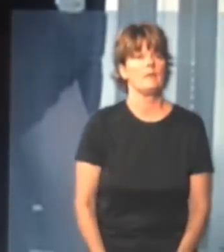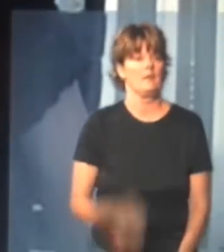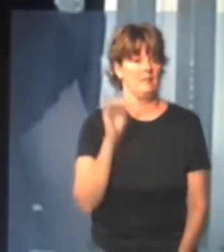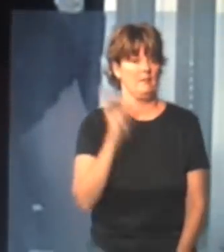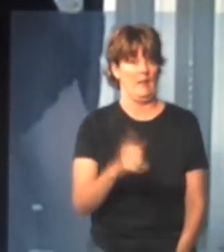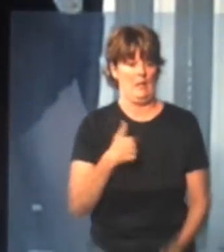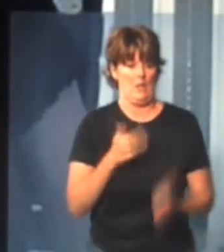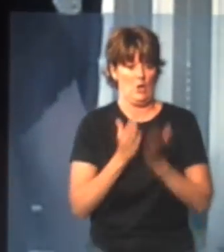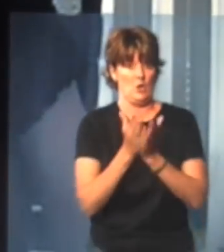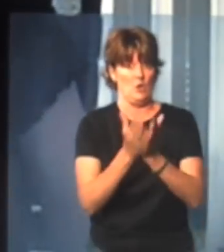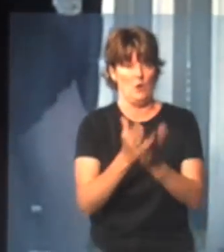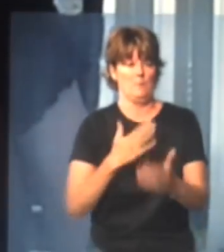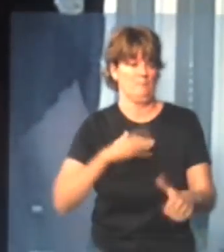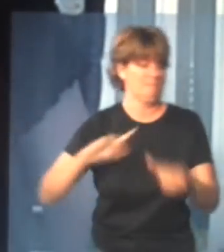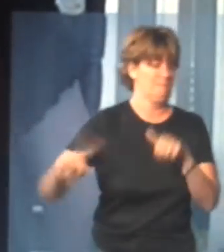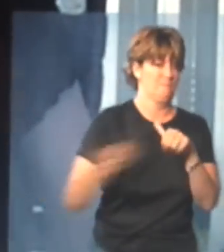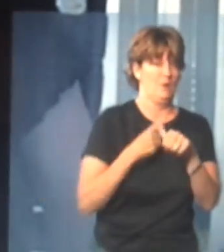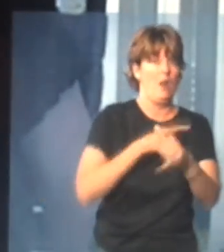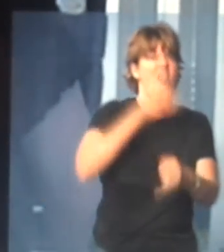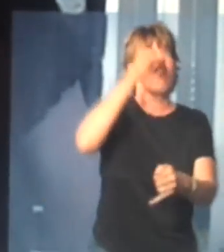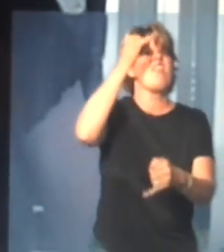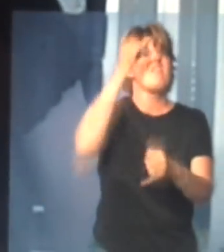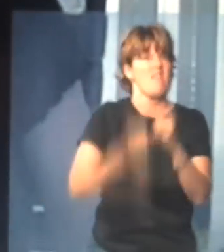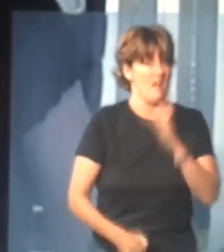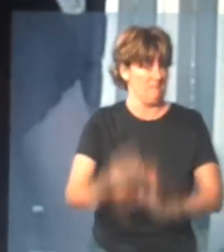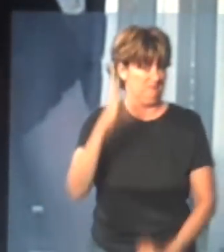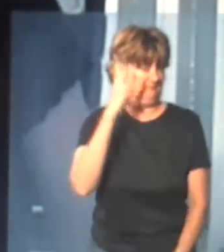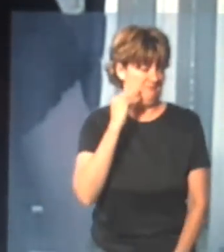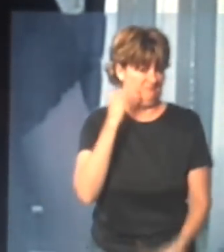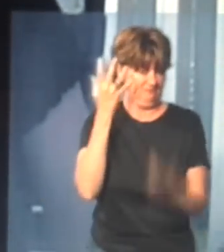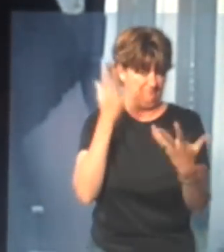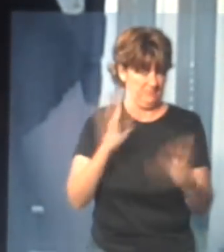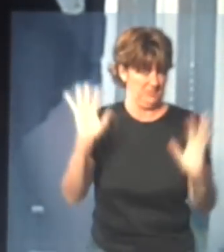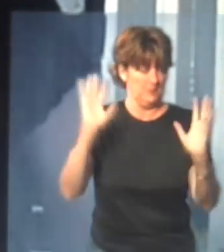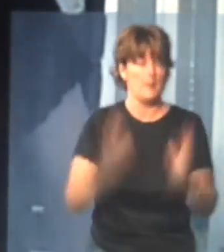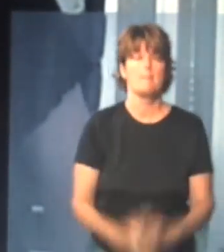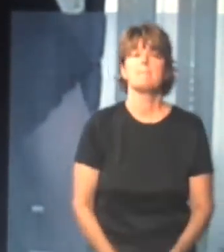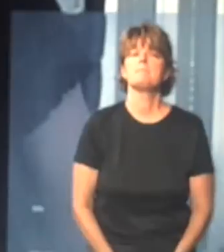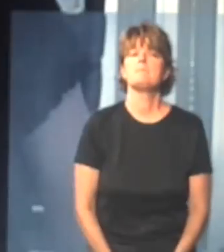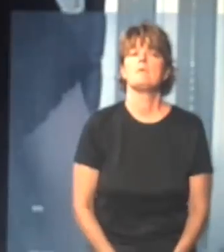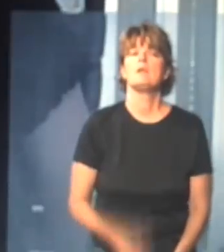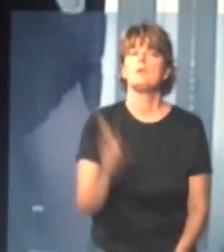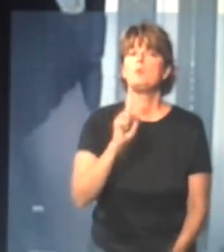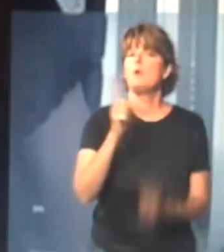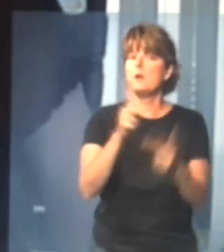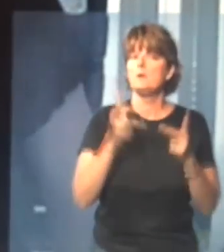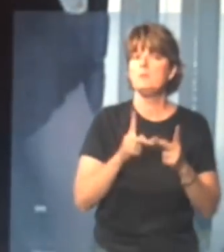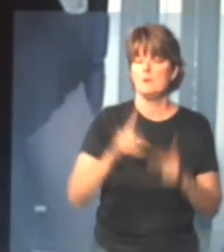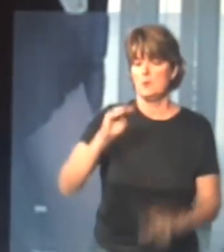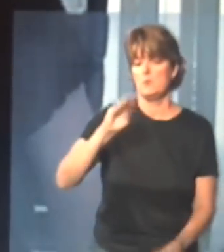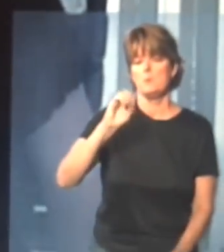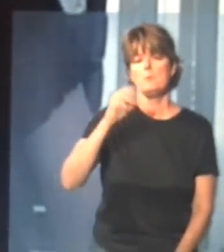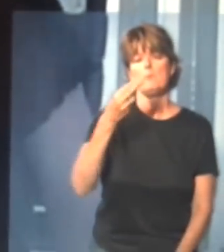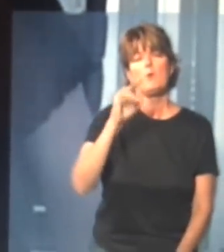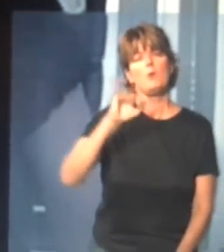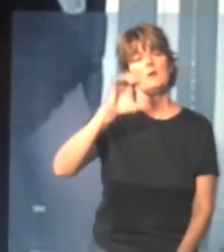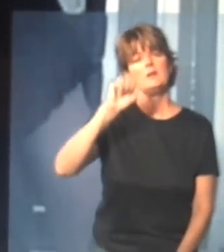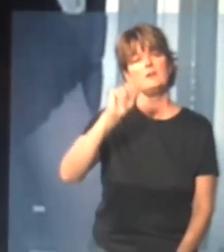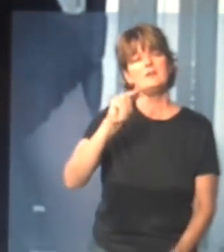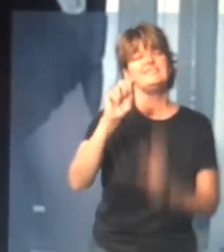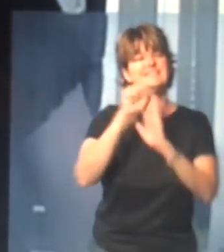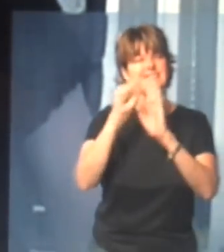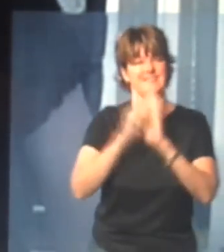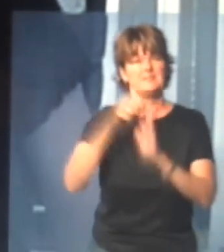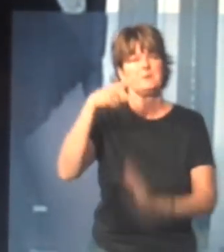only canoeing trip I ever done, we went to Bohegan State Park, and we'd gone there several